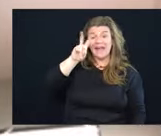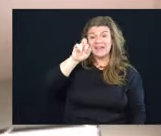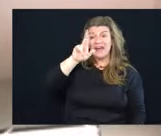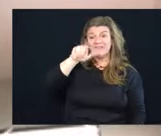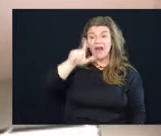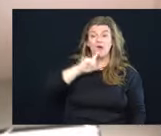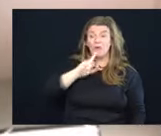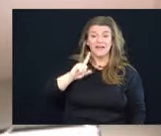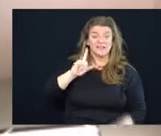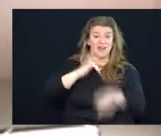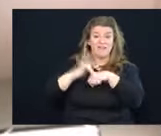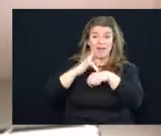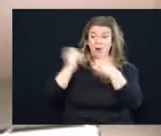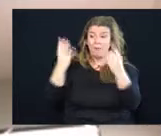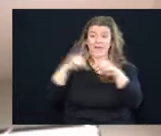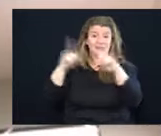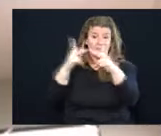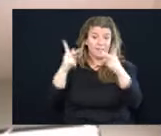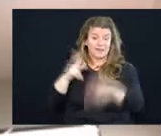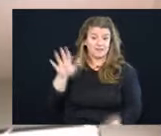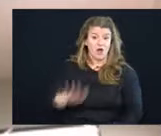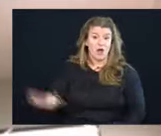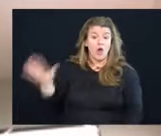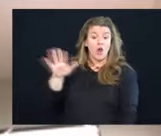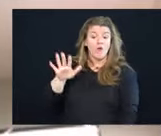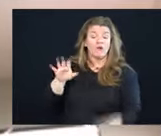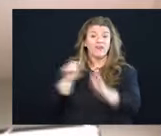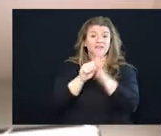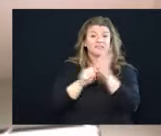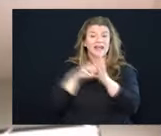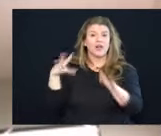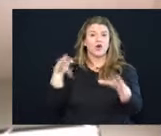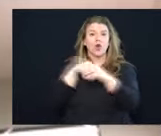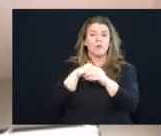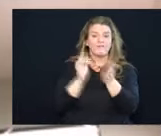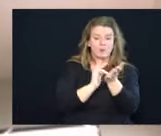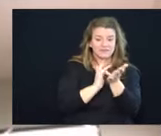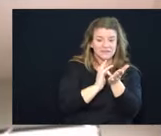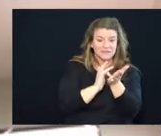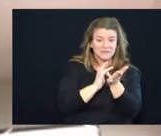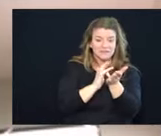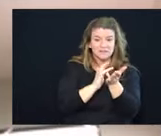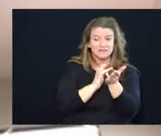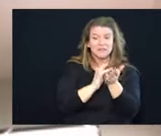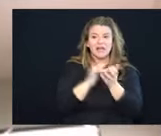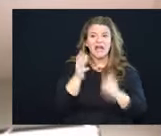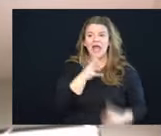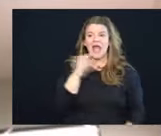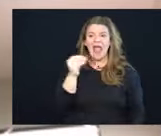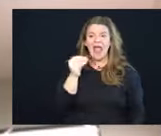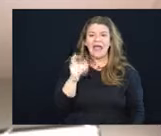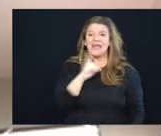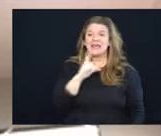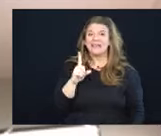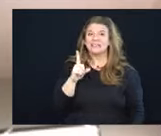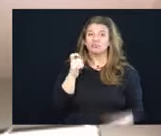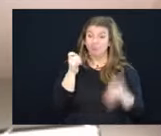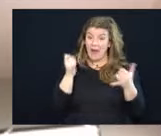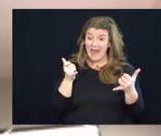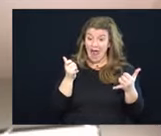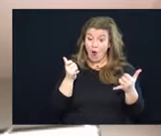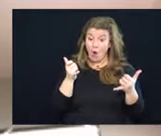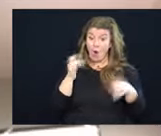locations across the state, including pharmacies and is, is right now